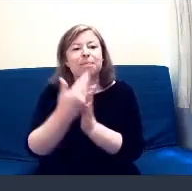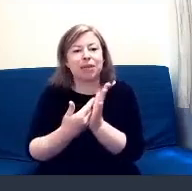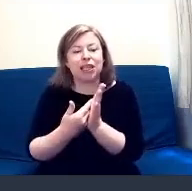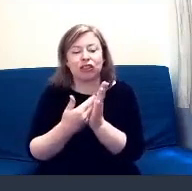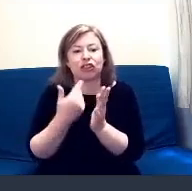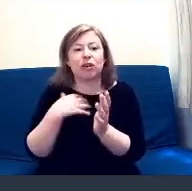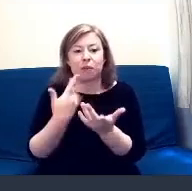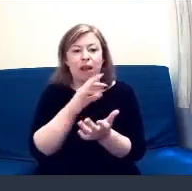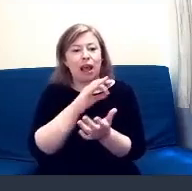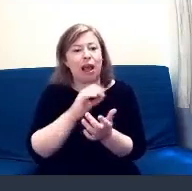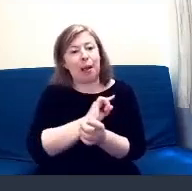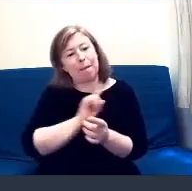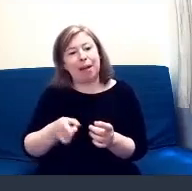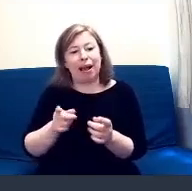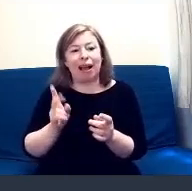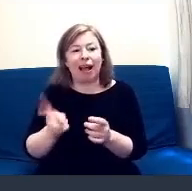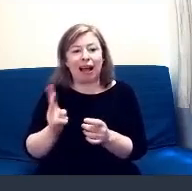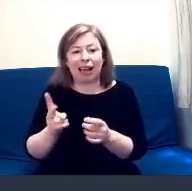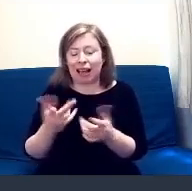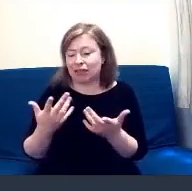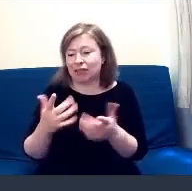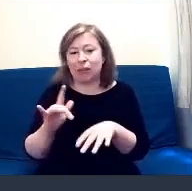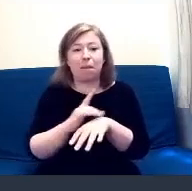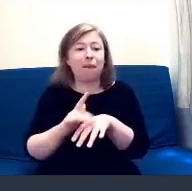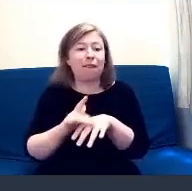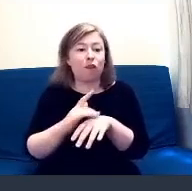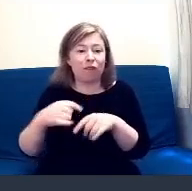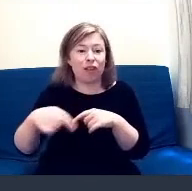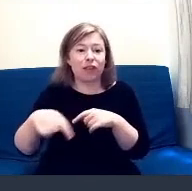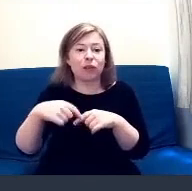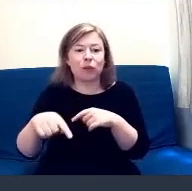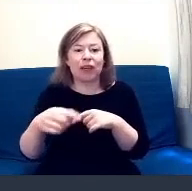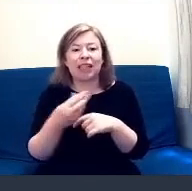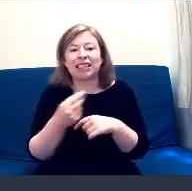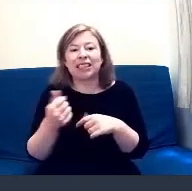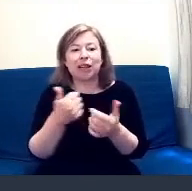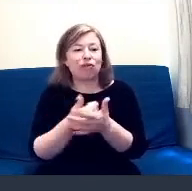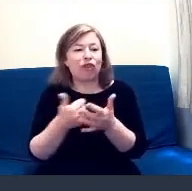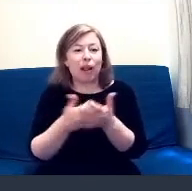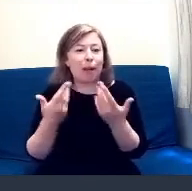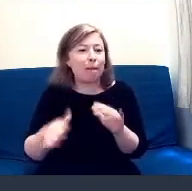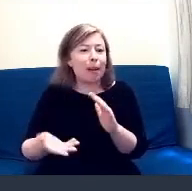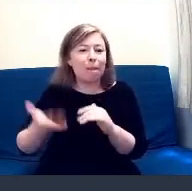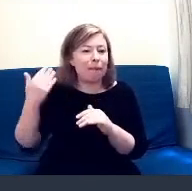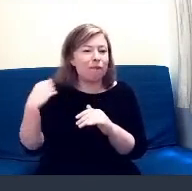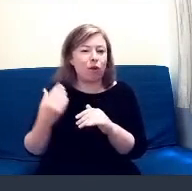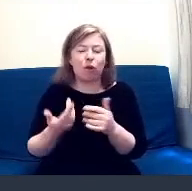and everything. And some regulars that have been part of Diversity Week in the past.